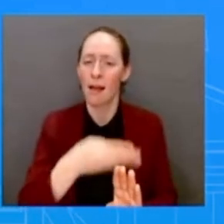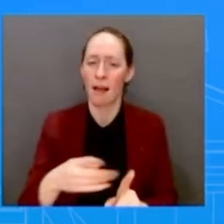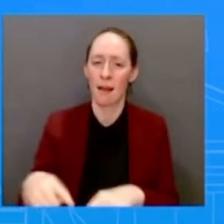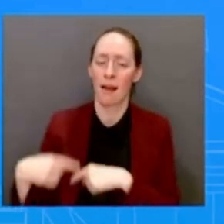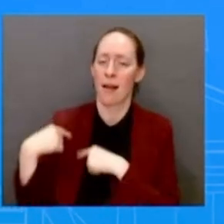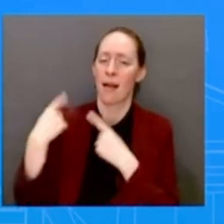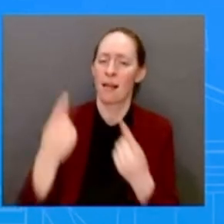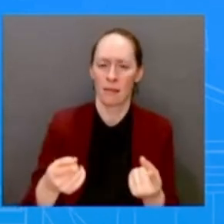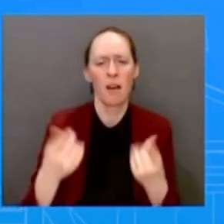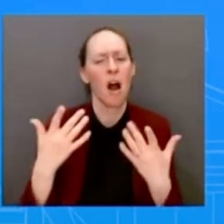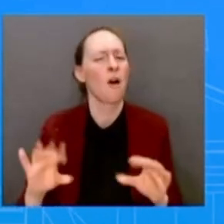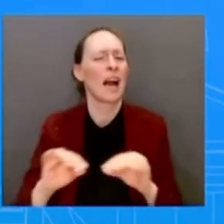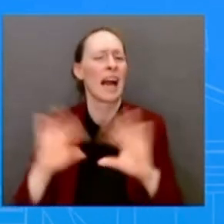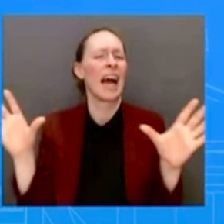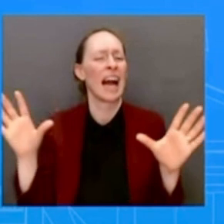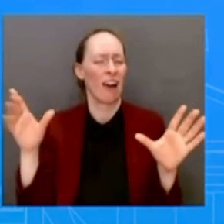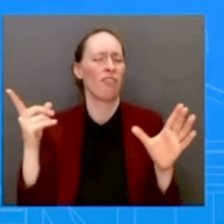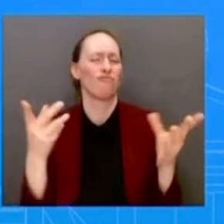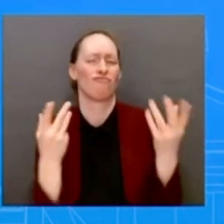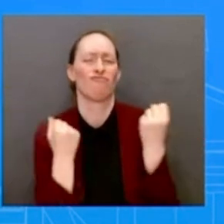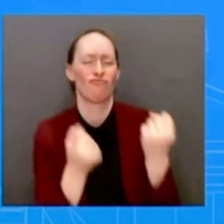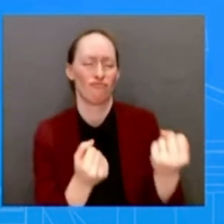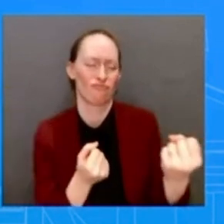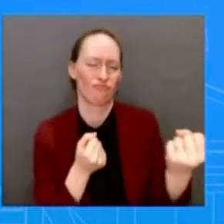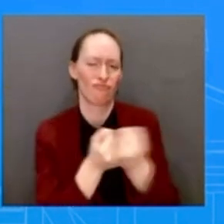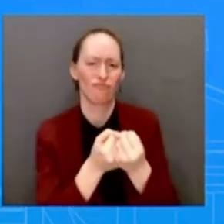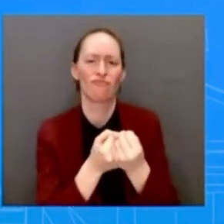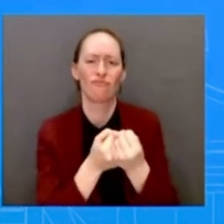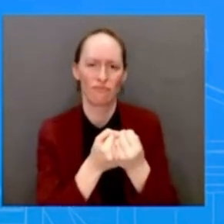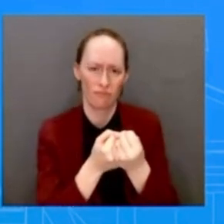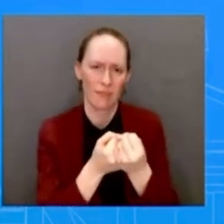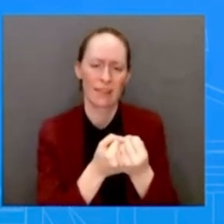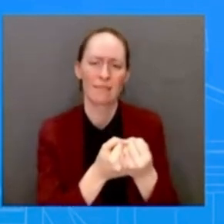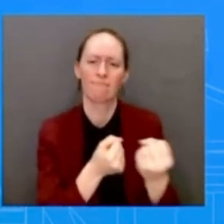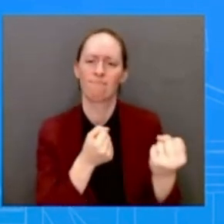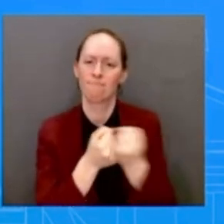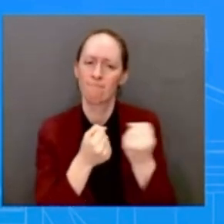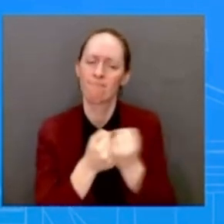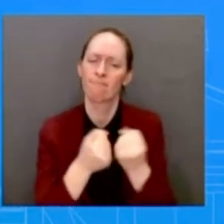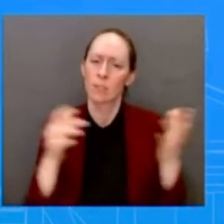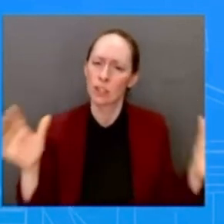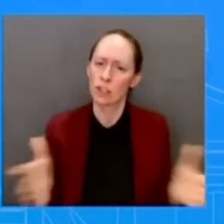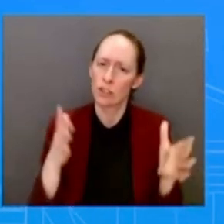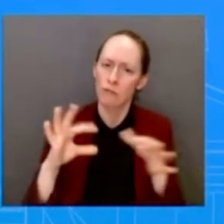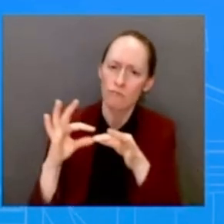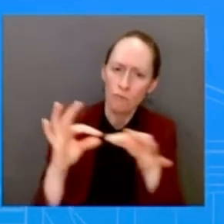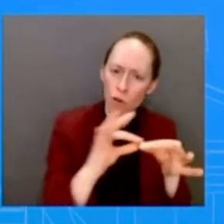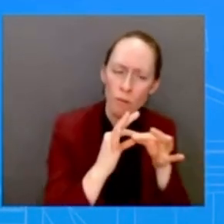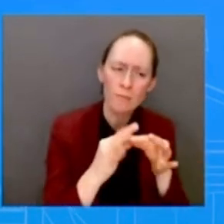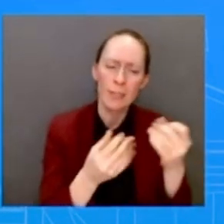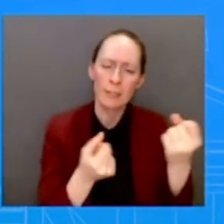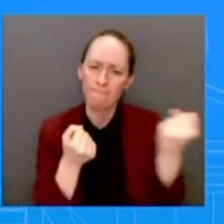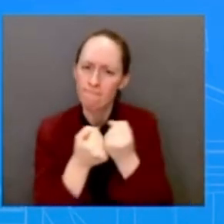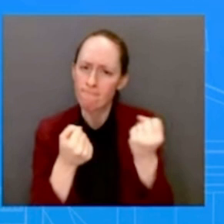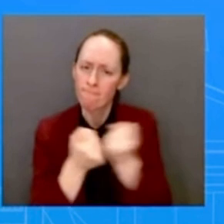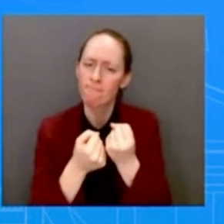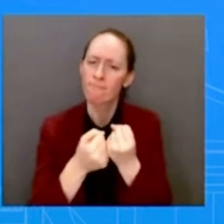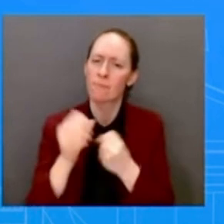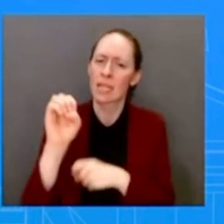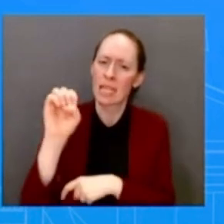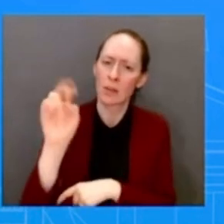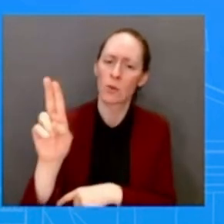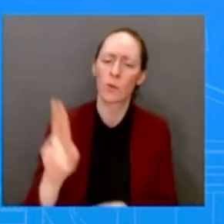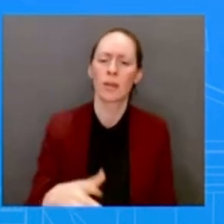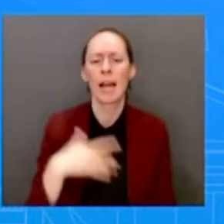of the Union, the strength of the EU, the strength of what you're seeing with the NATO allies in